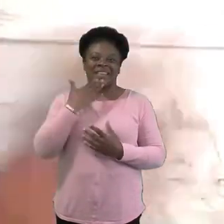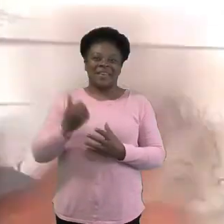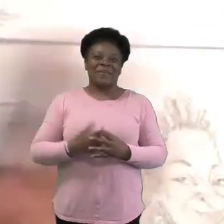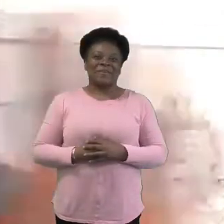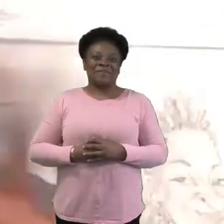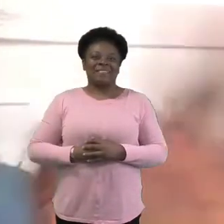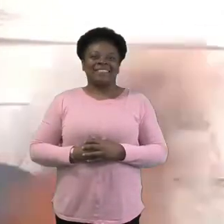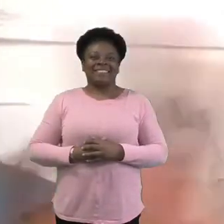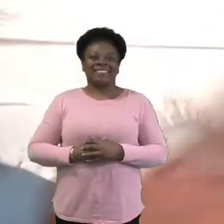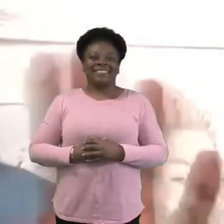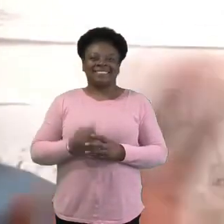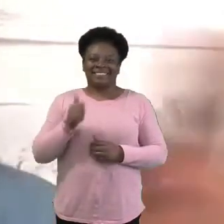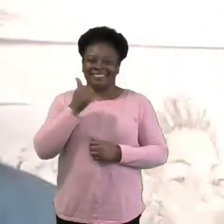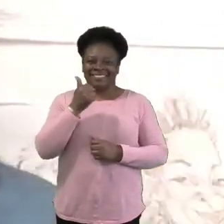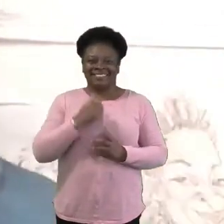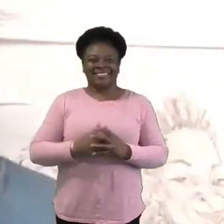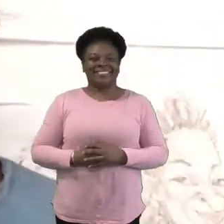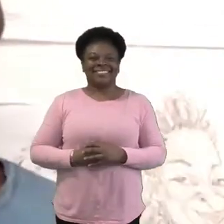Bye.-bye.